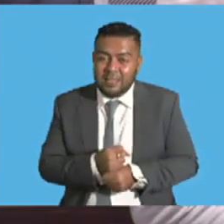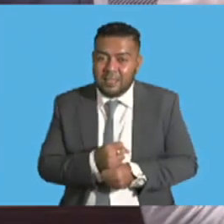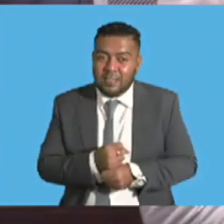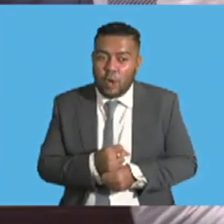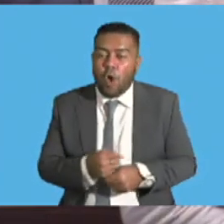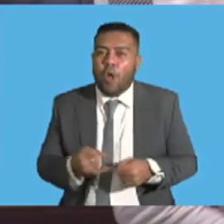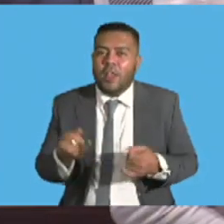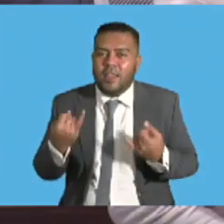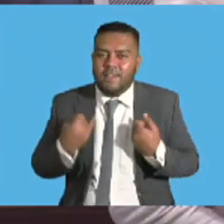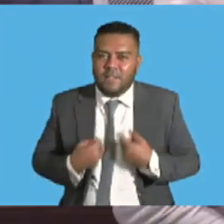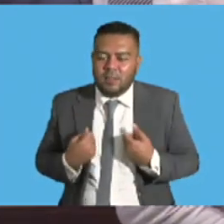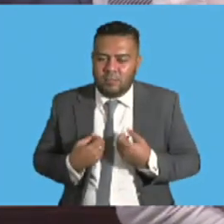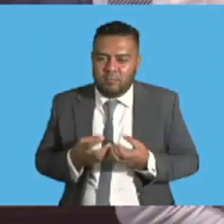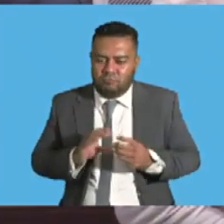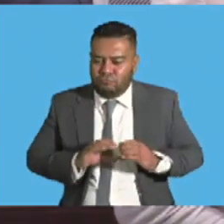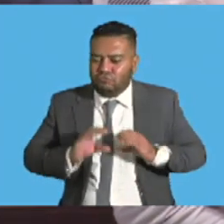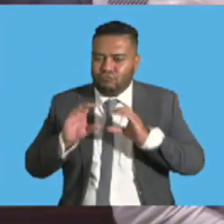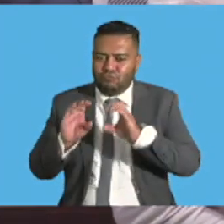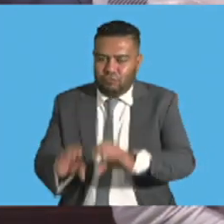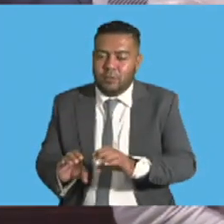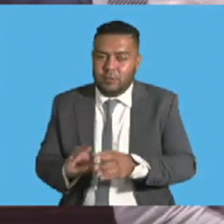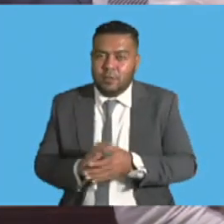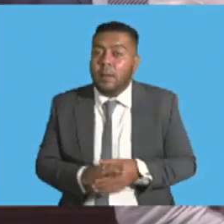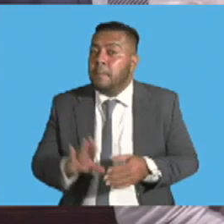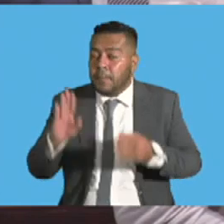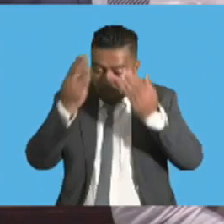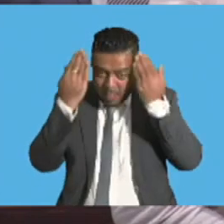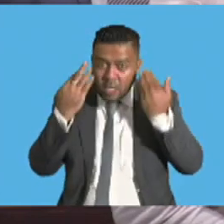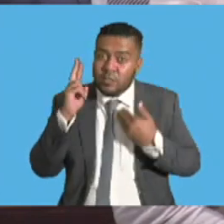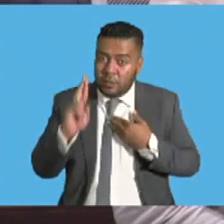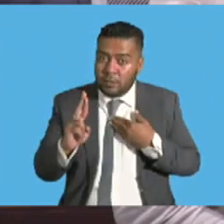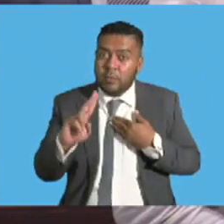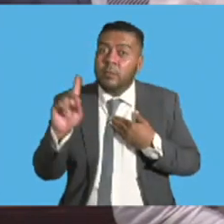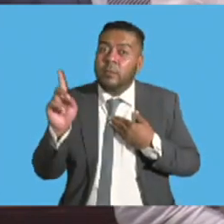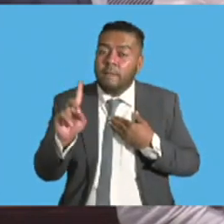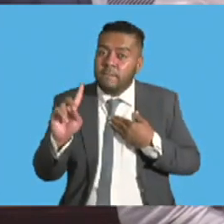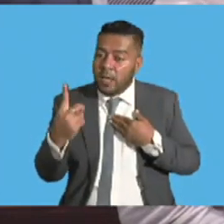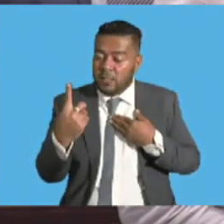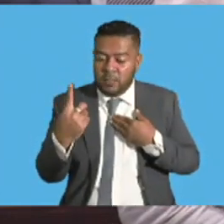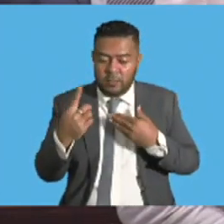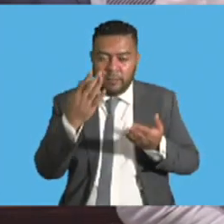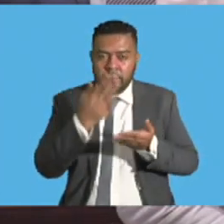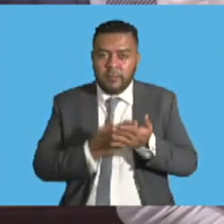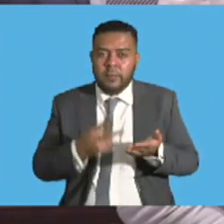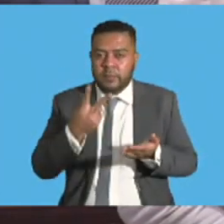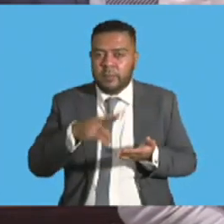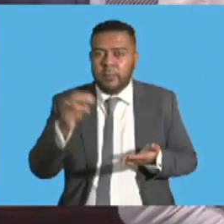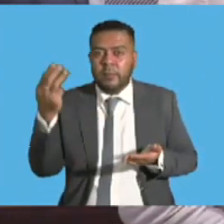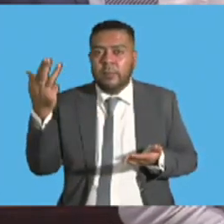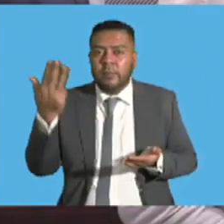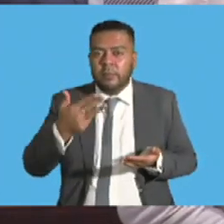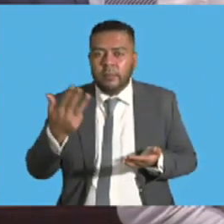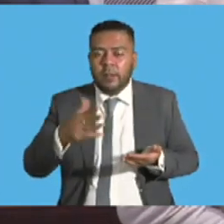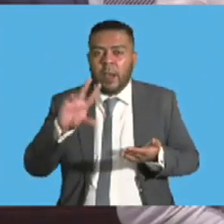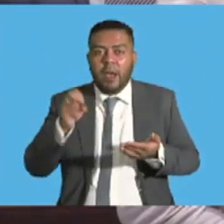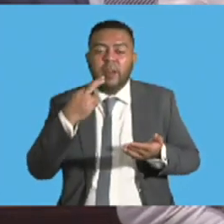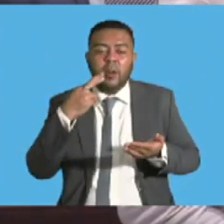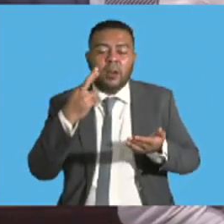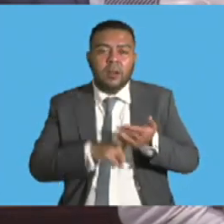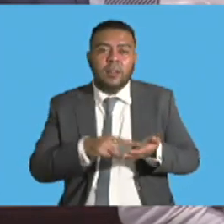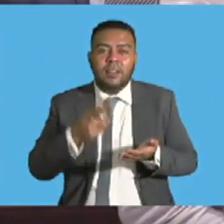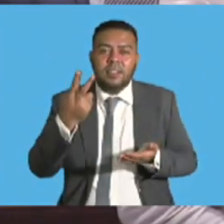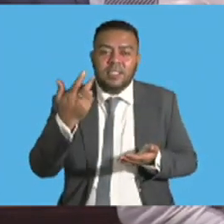investments. Mr. Speaker, sir, the first half of 2019 recorded 612